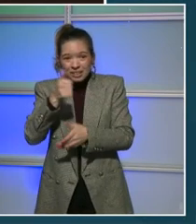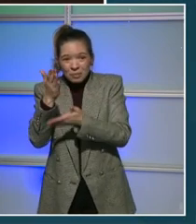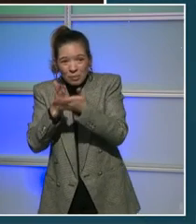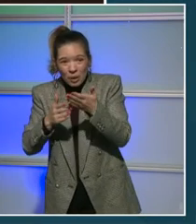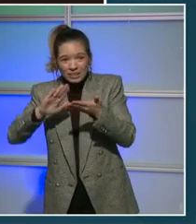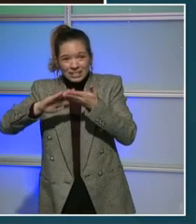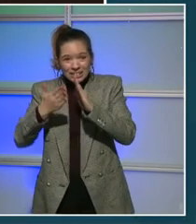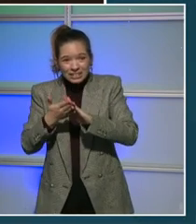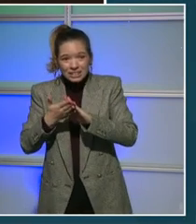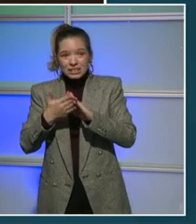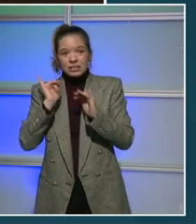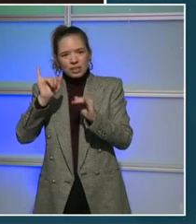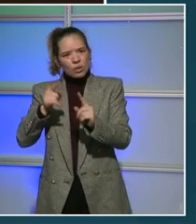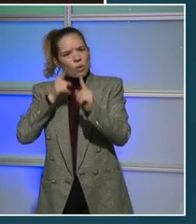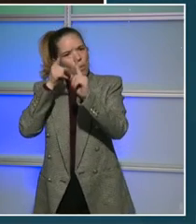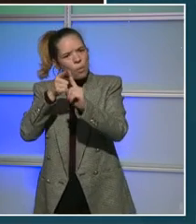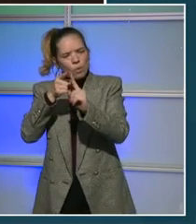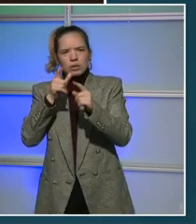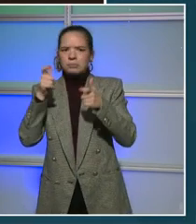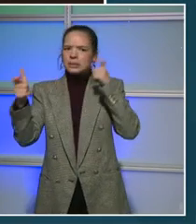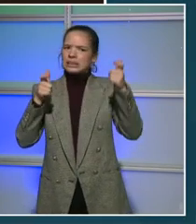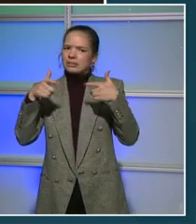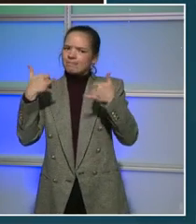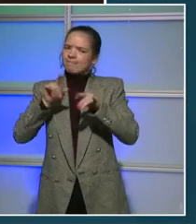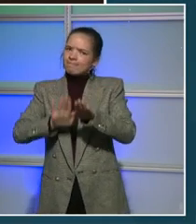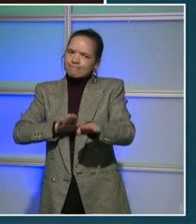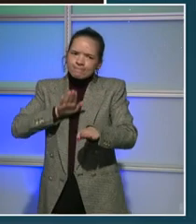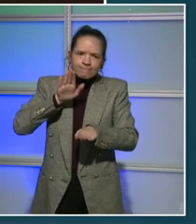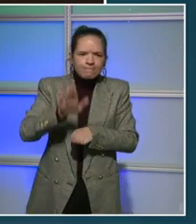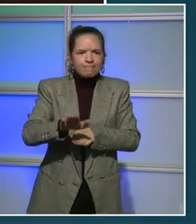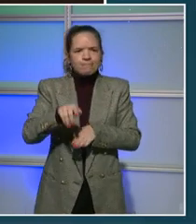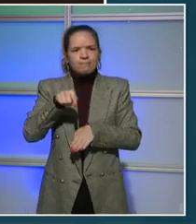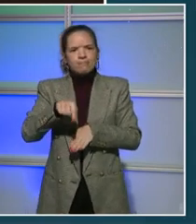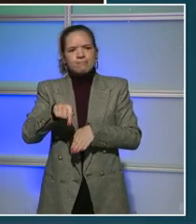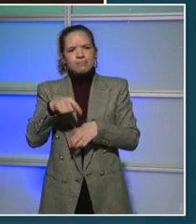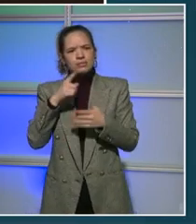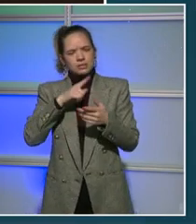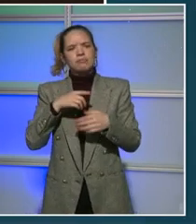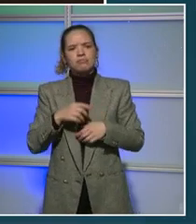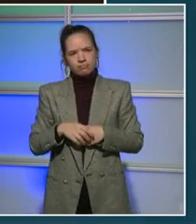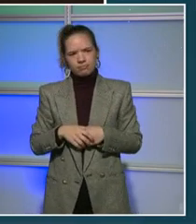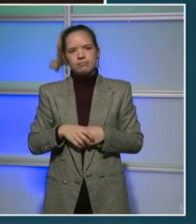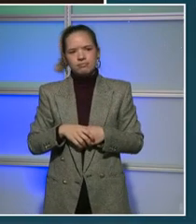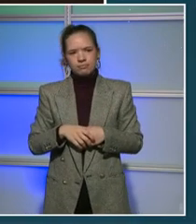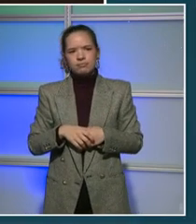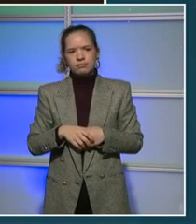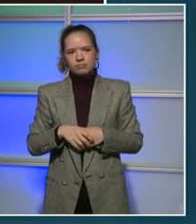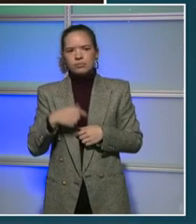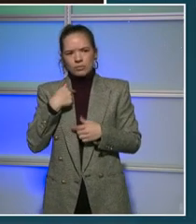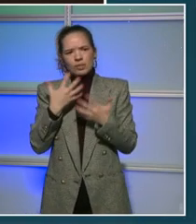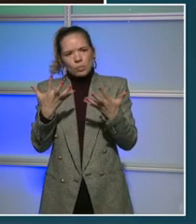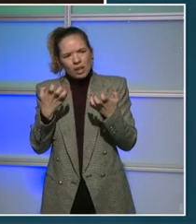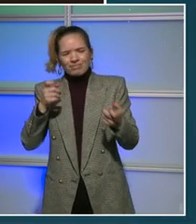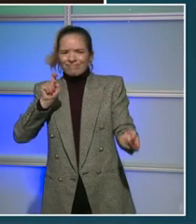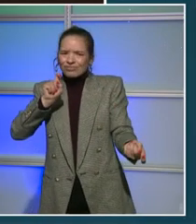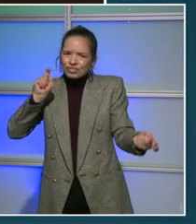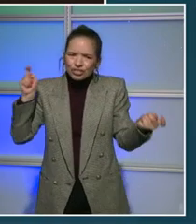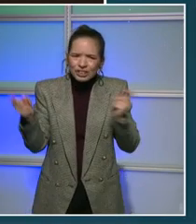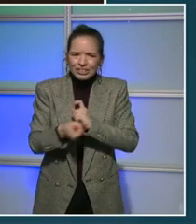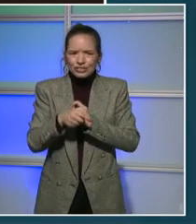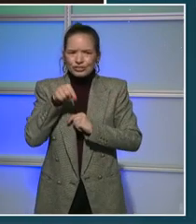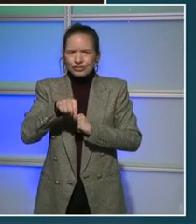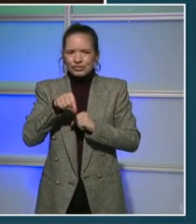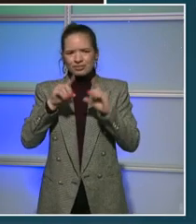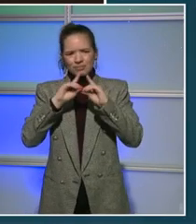in changing this outcome. The challenges created by the pandemic in the district dramatically increased our residents' need for